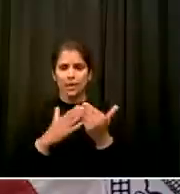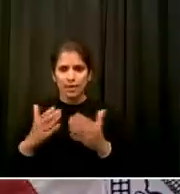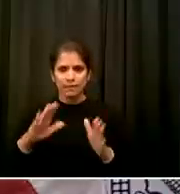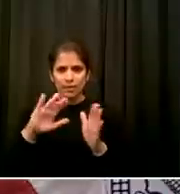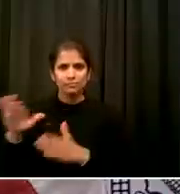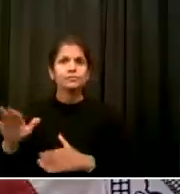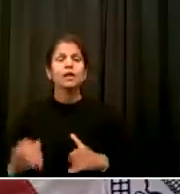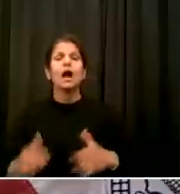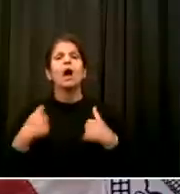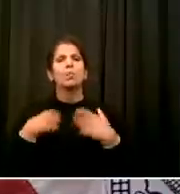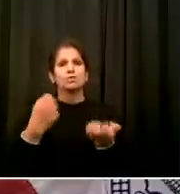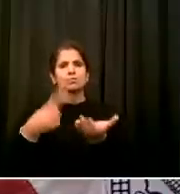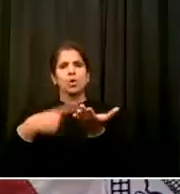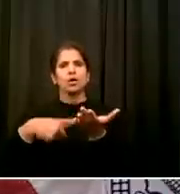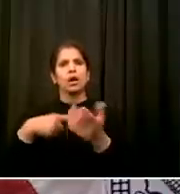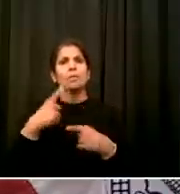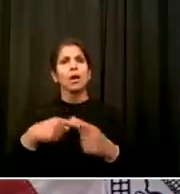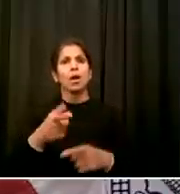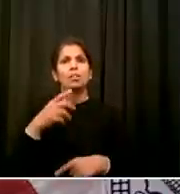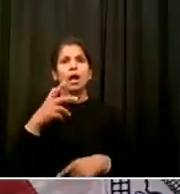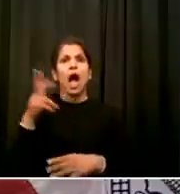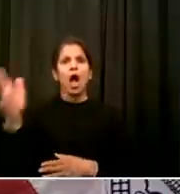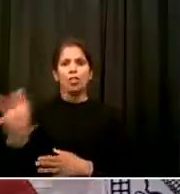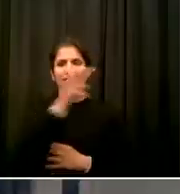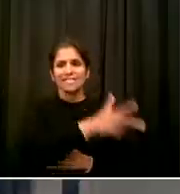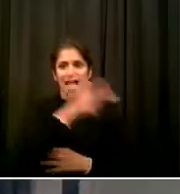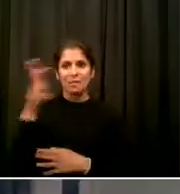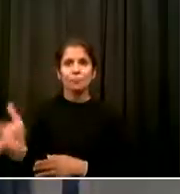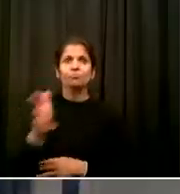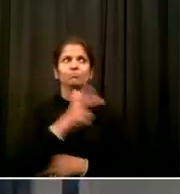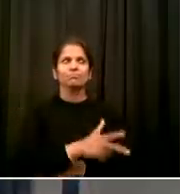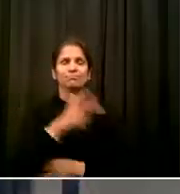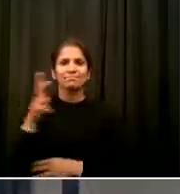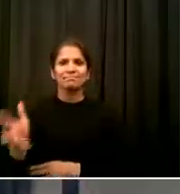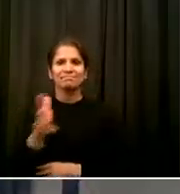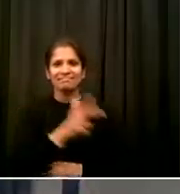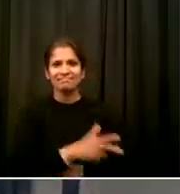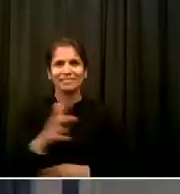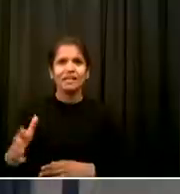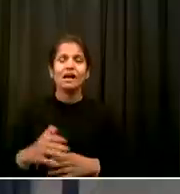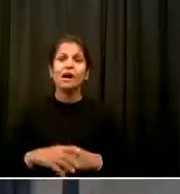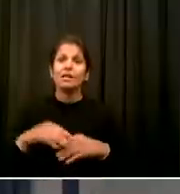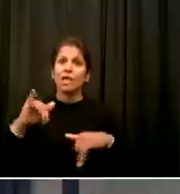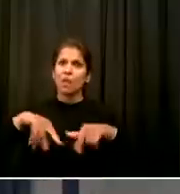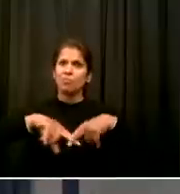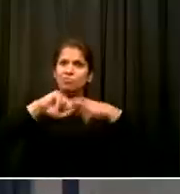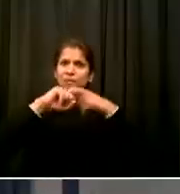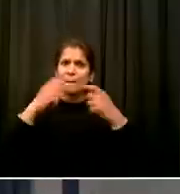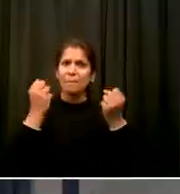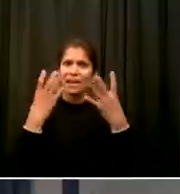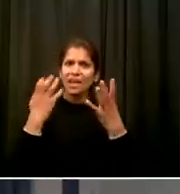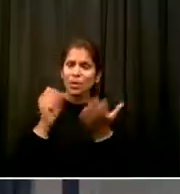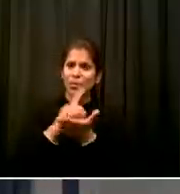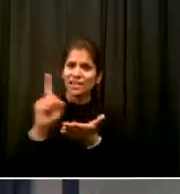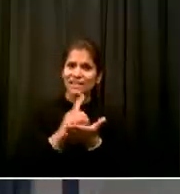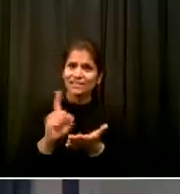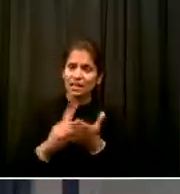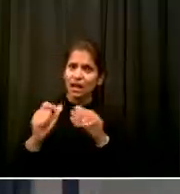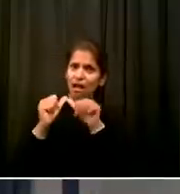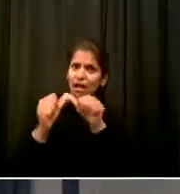weeks And many people seem not to miss it Might we get rid of it permanently Or maybe go down from once a week to once a month?